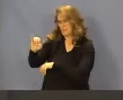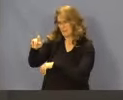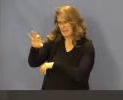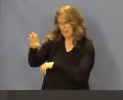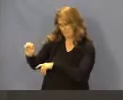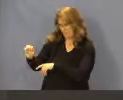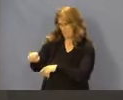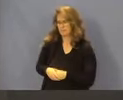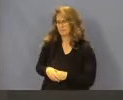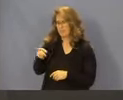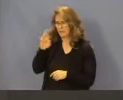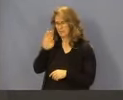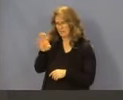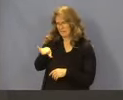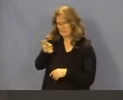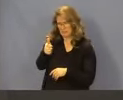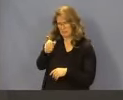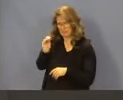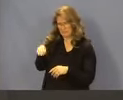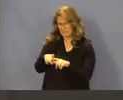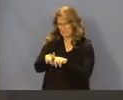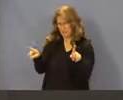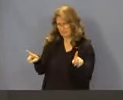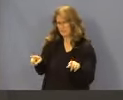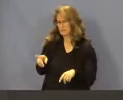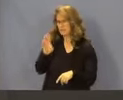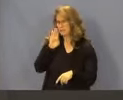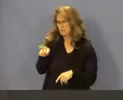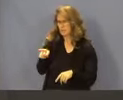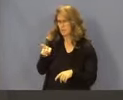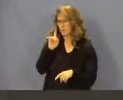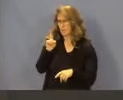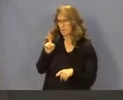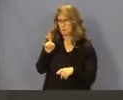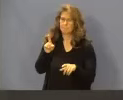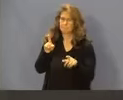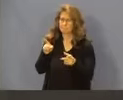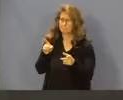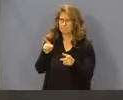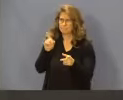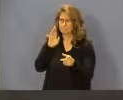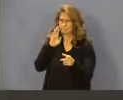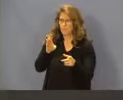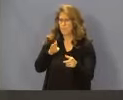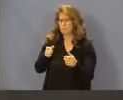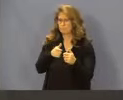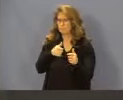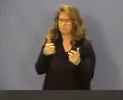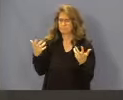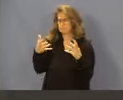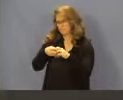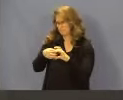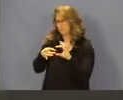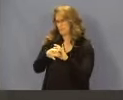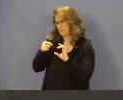managed Medicaid managed care based payments for those eligible hospitals in pool two of the disproportionate share hospital program. The